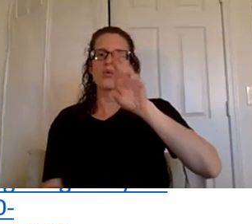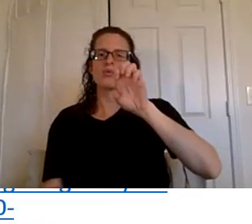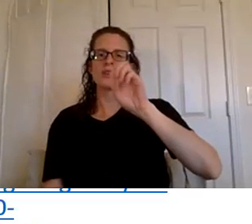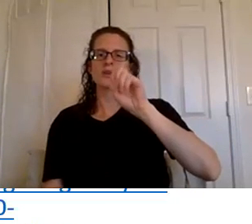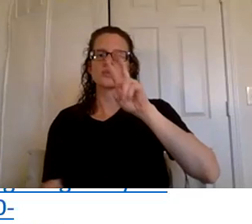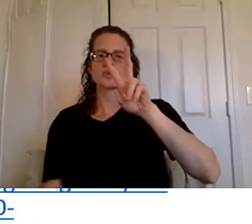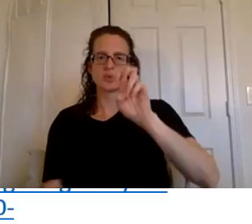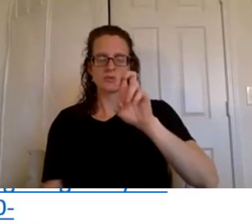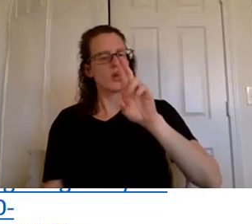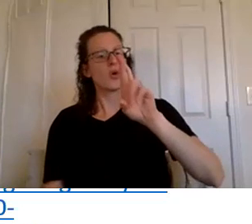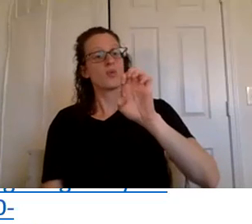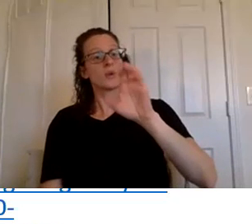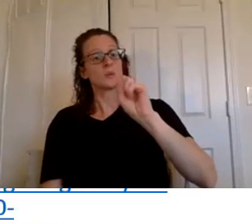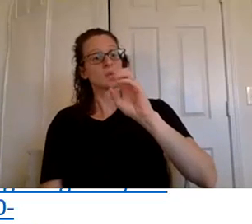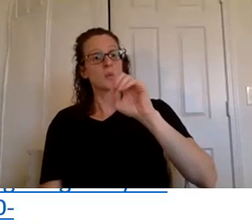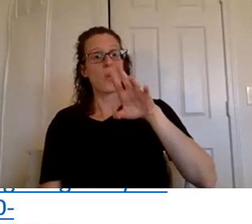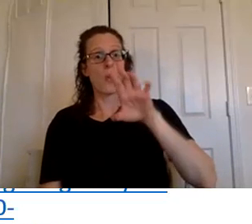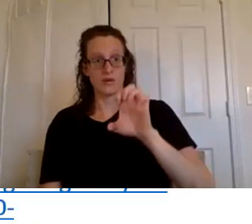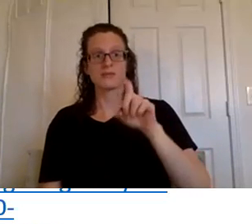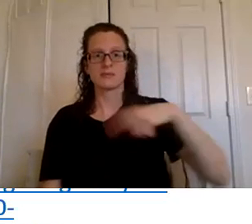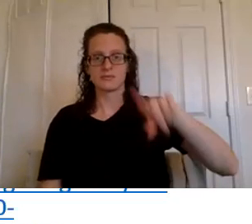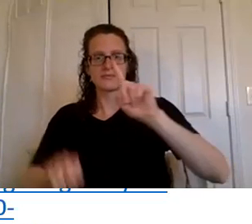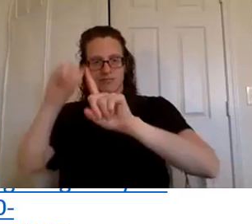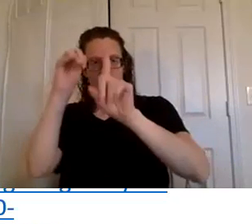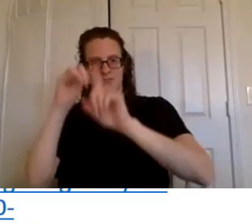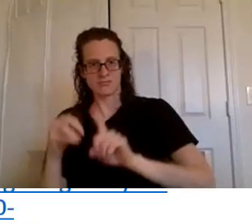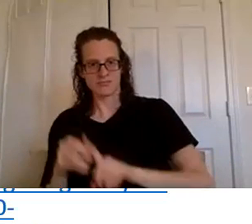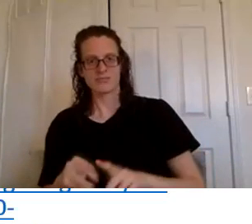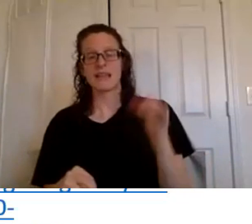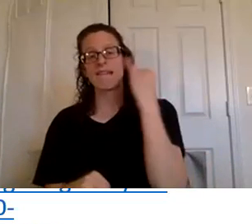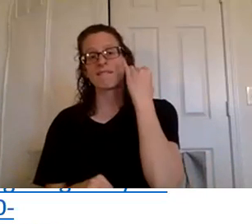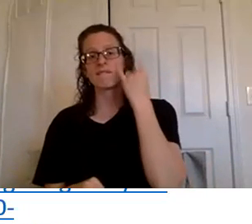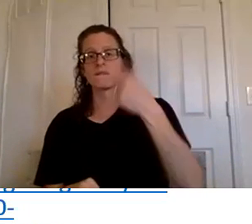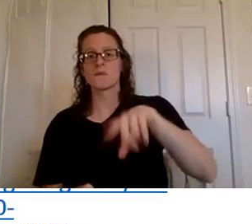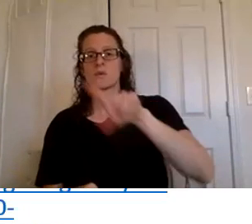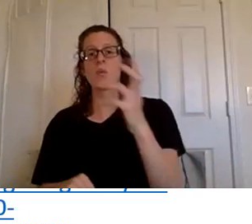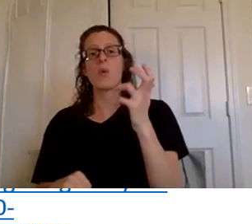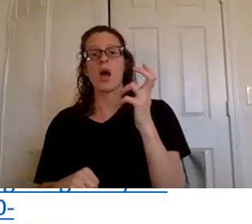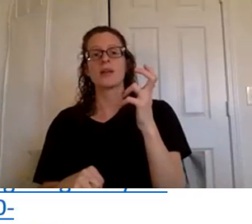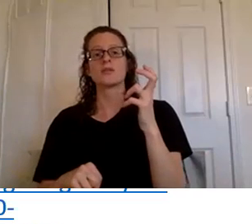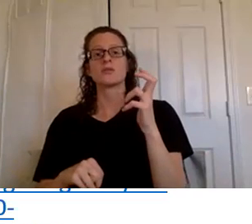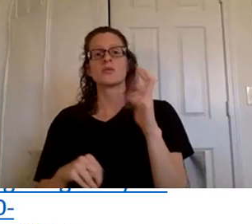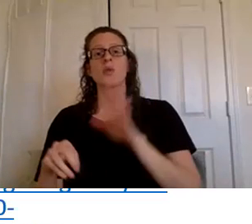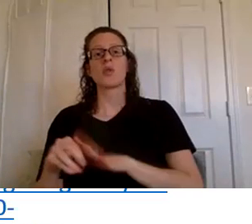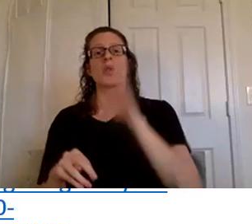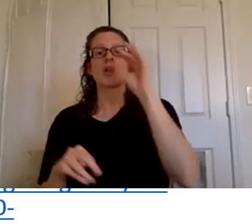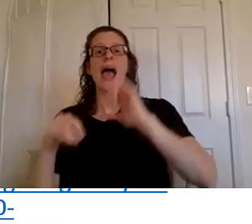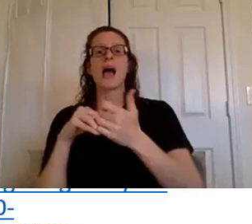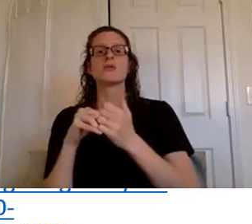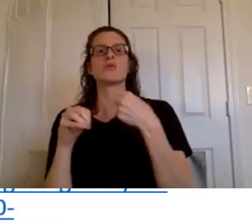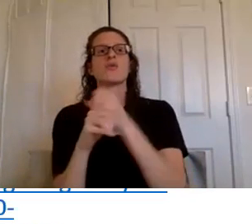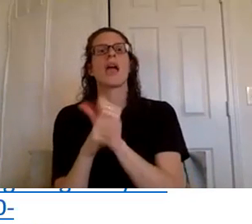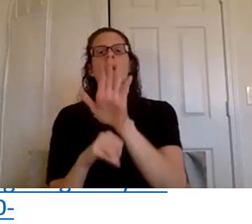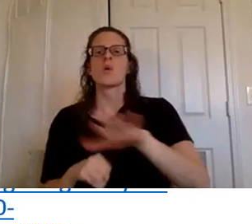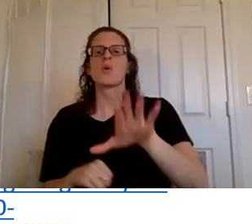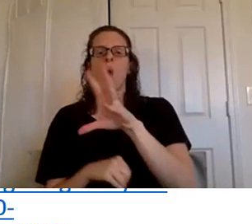um so if um you want to learn how to create your own link um